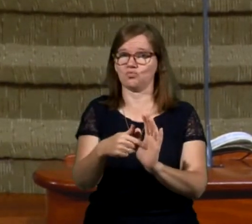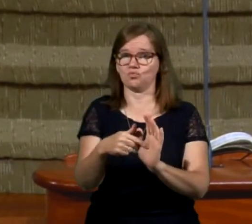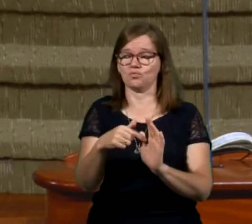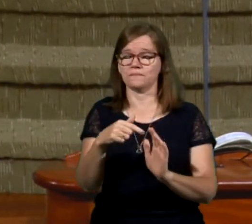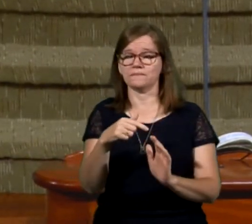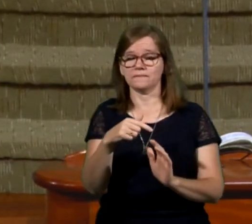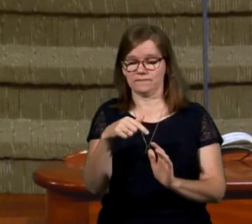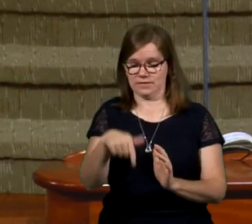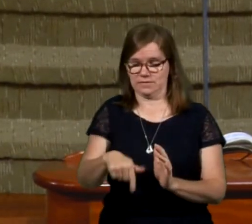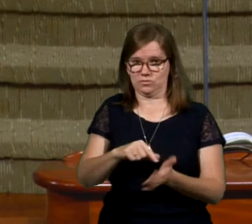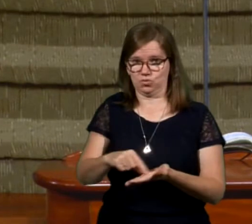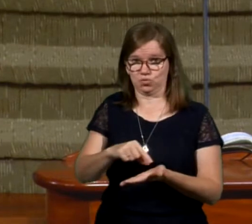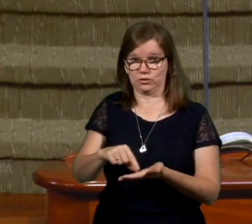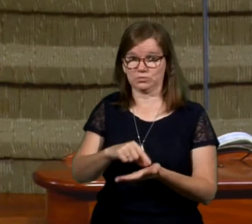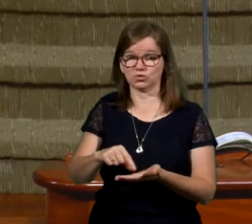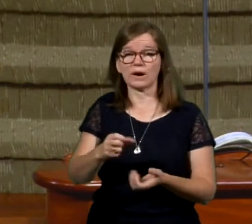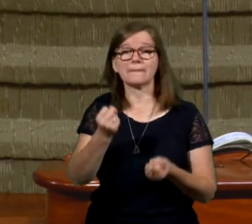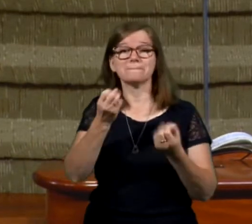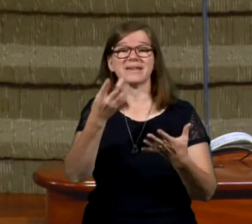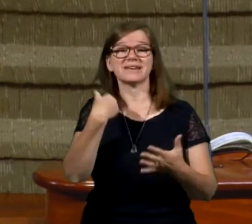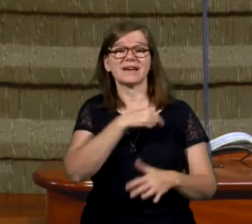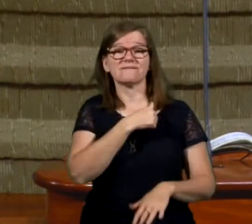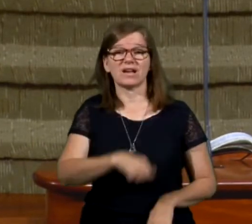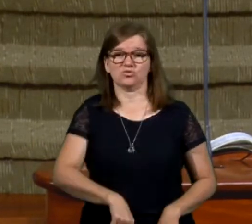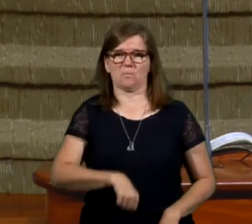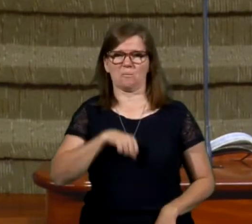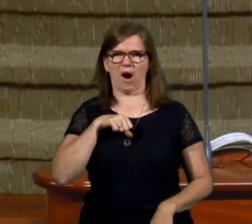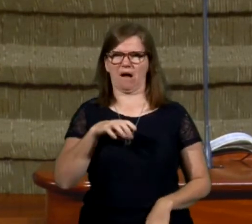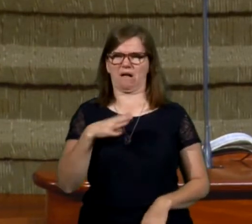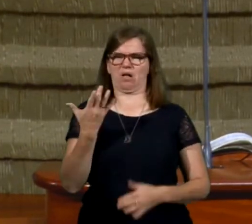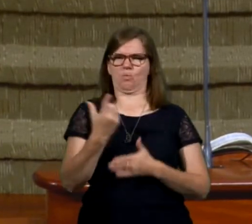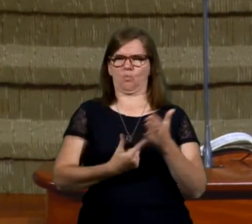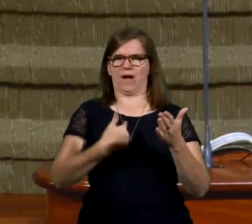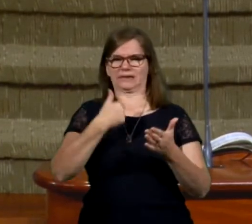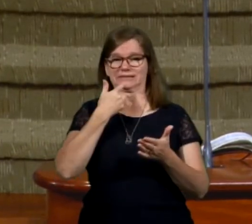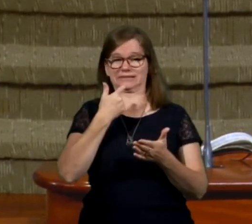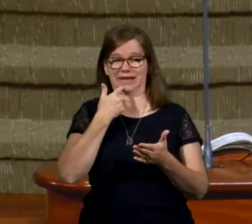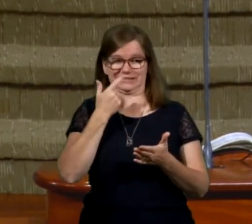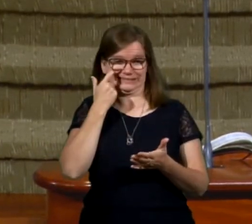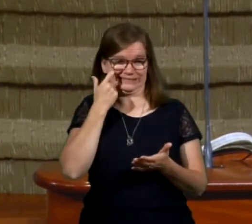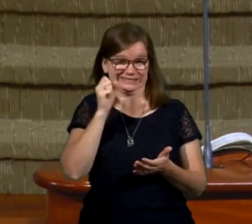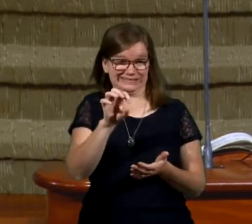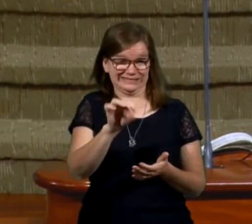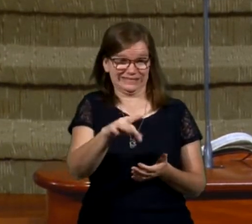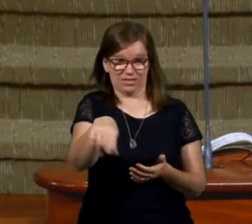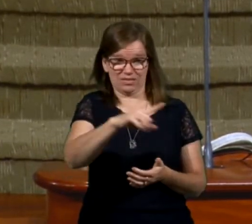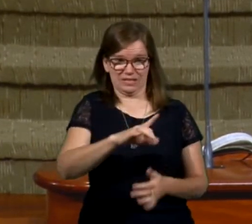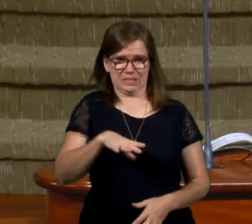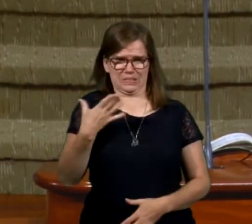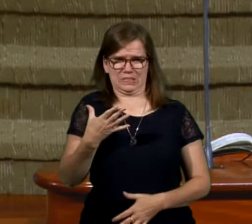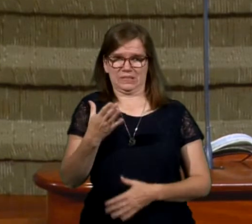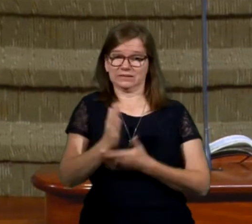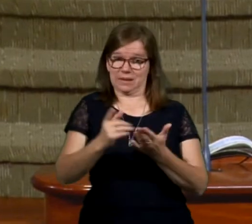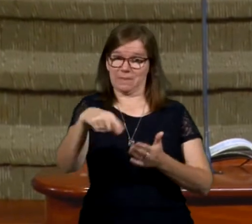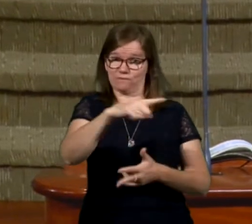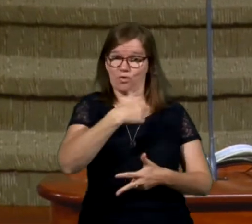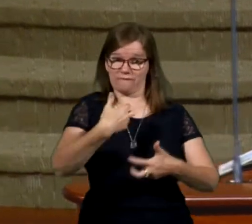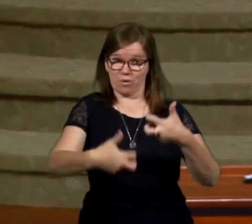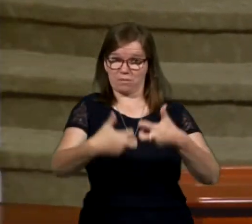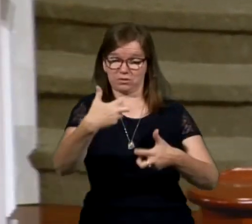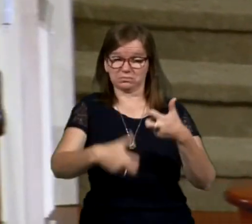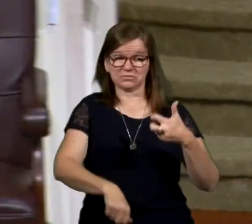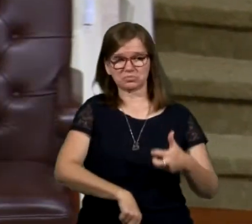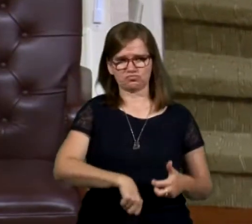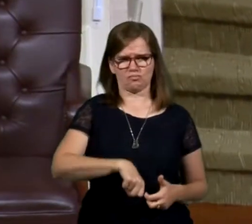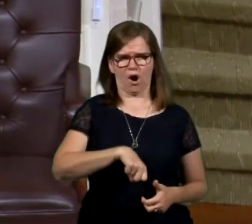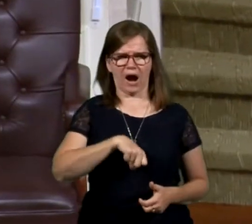Many of us were too proud to even accept what I just said. And I'm not mad at anybody, but some of you got issues. You're too proud